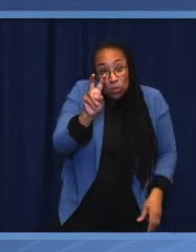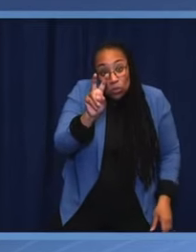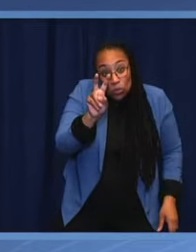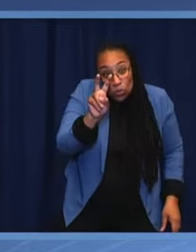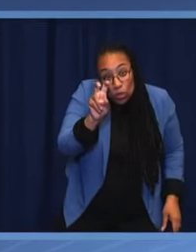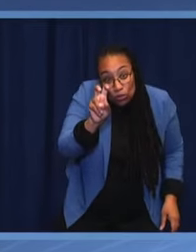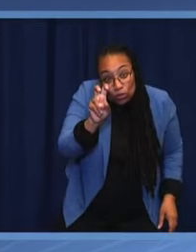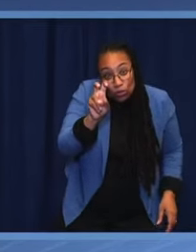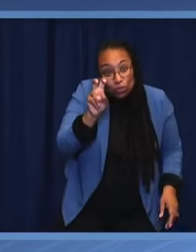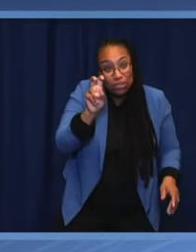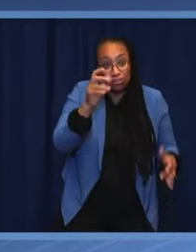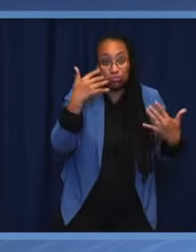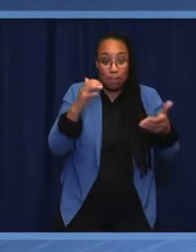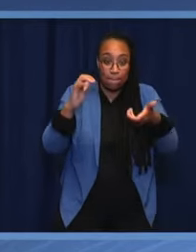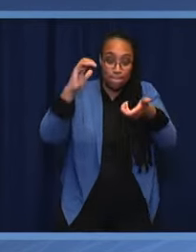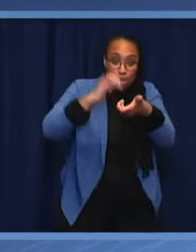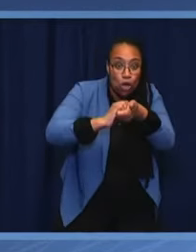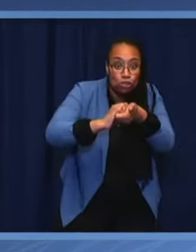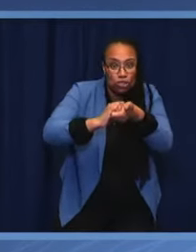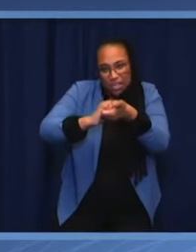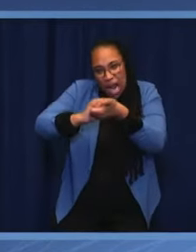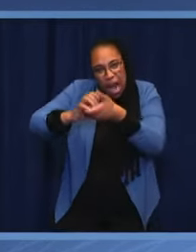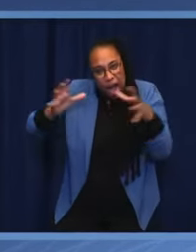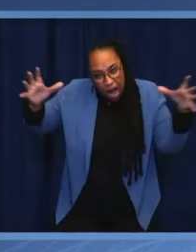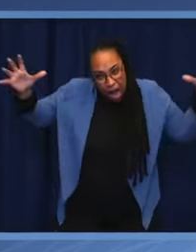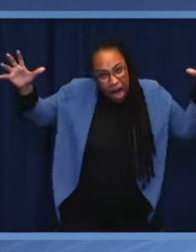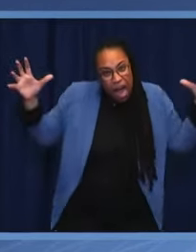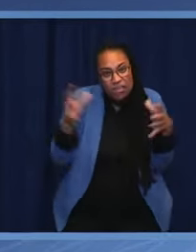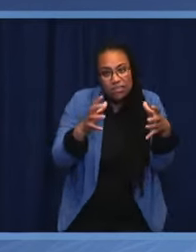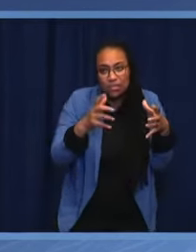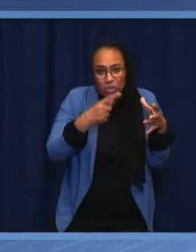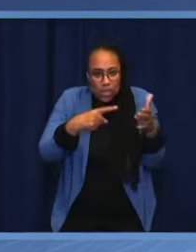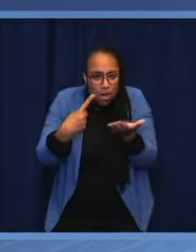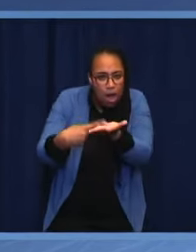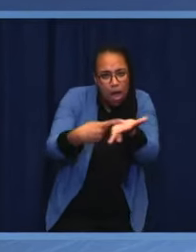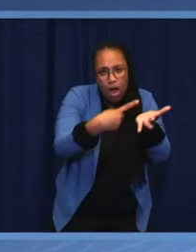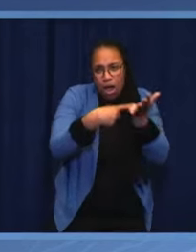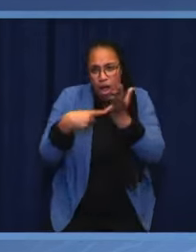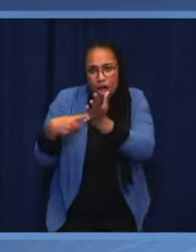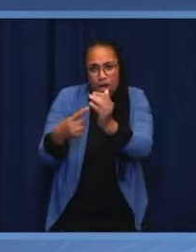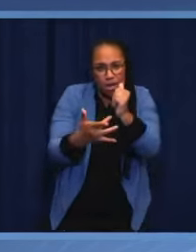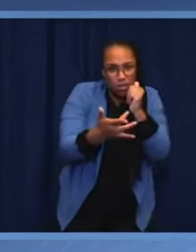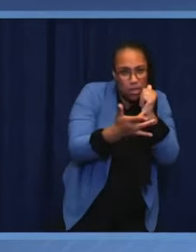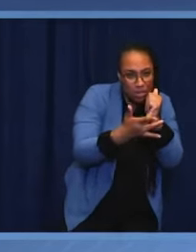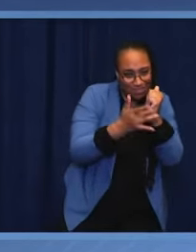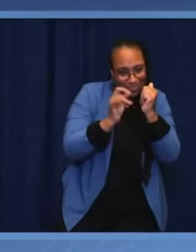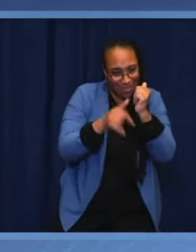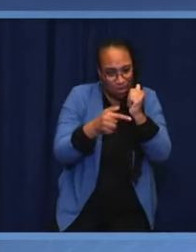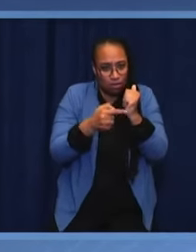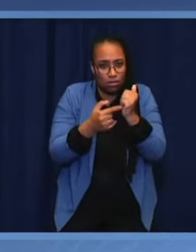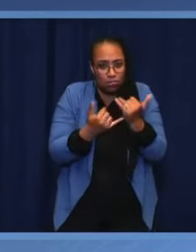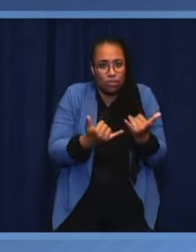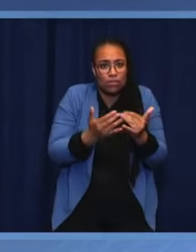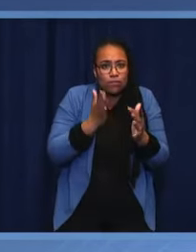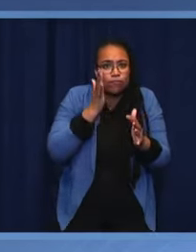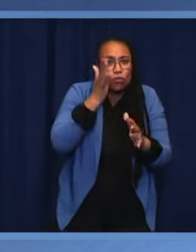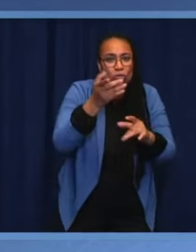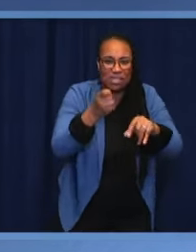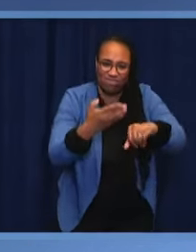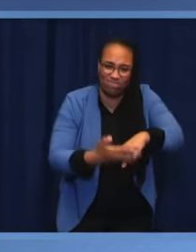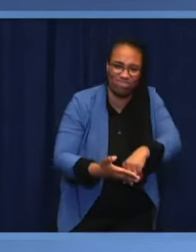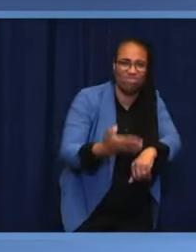democratic digital future. We want tech to enhance democratic debate, to promote human rights,